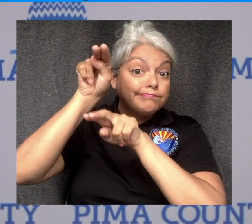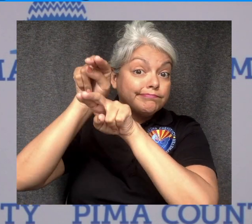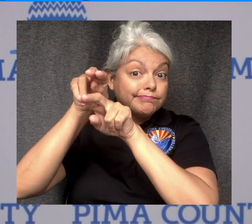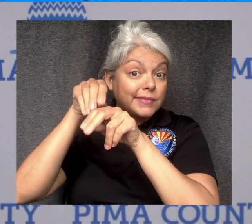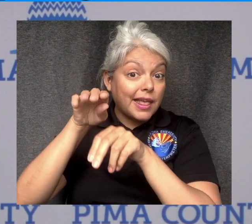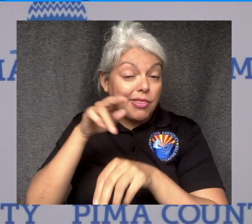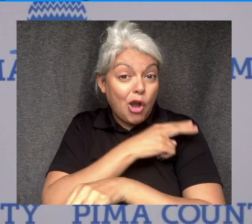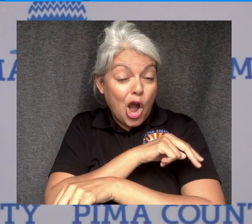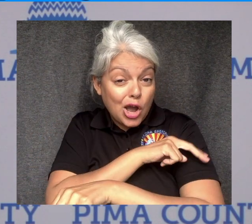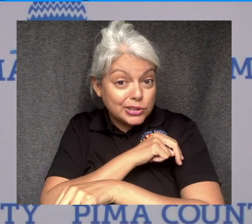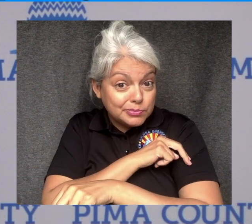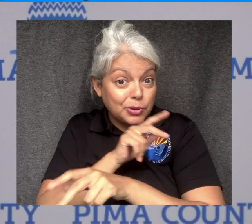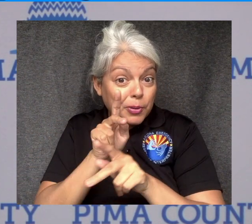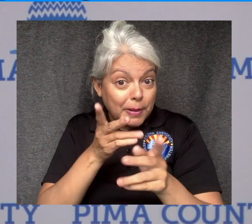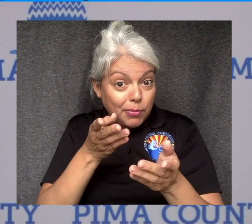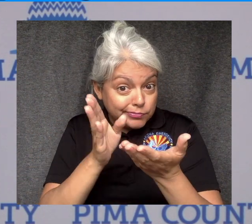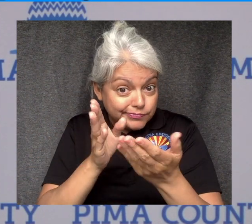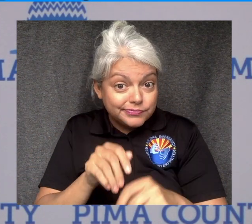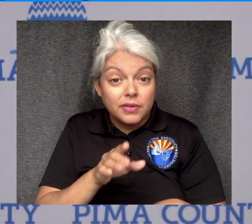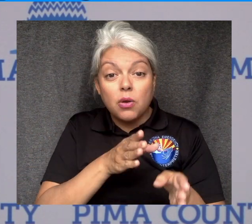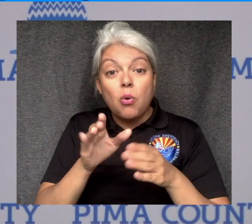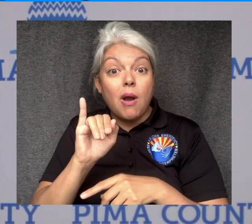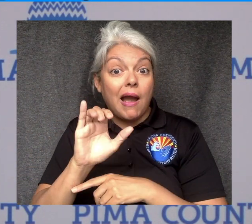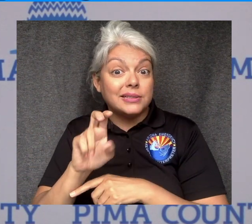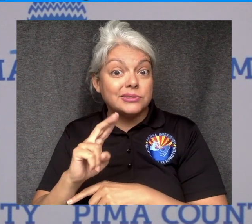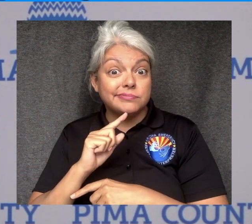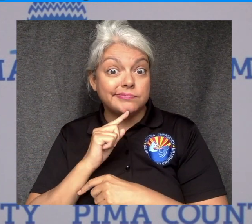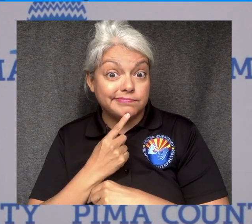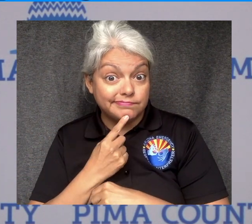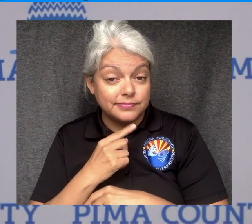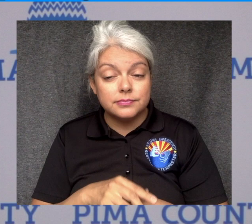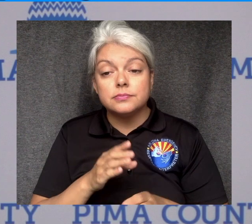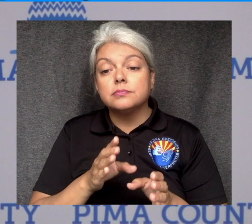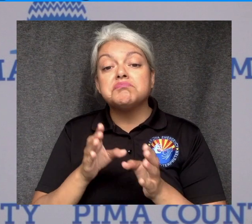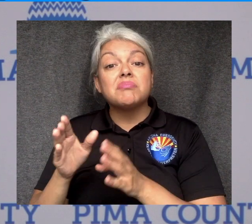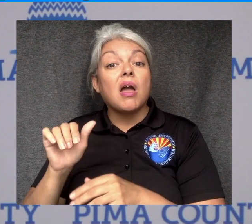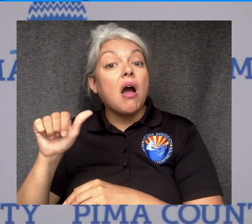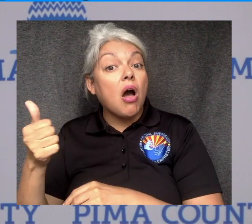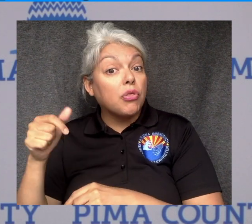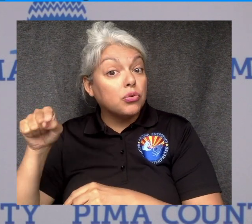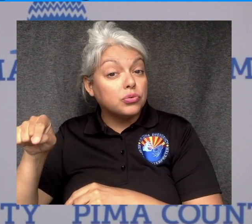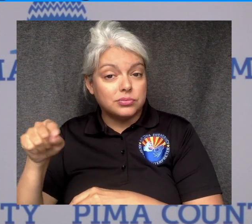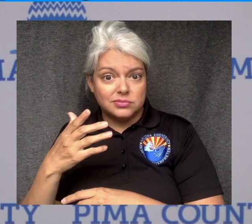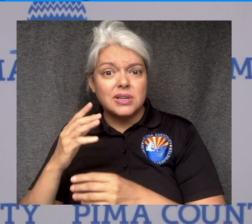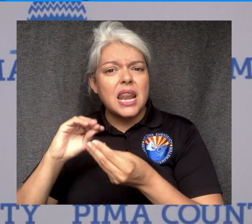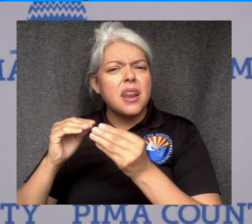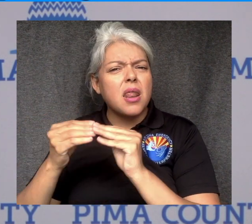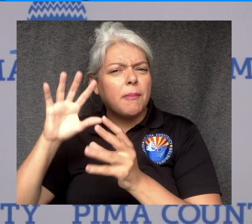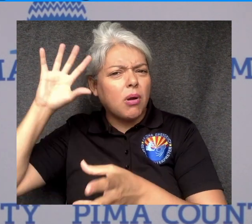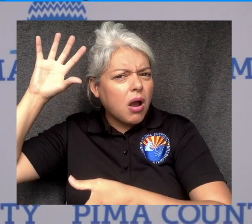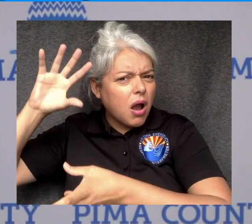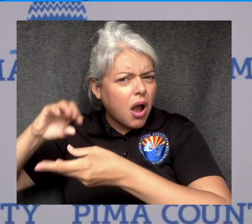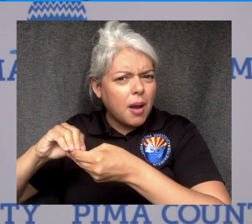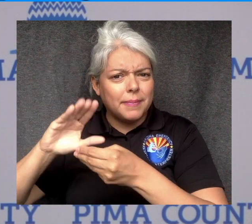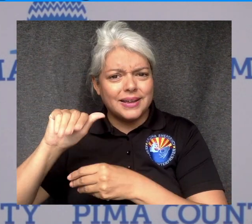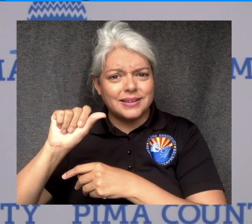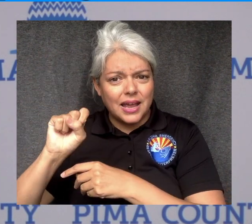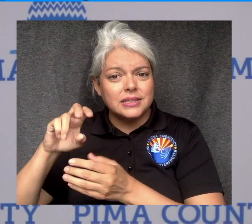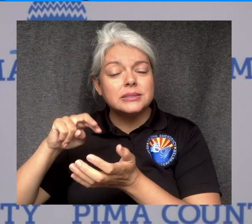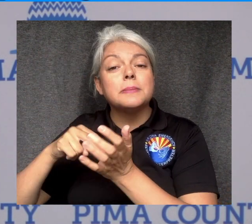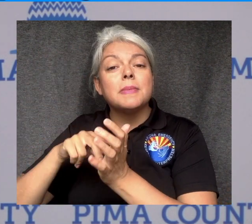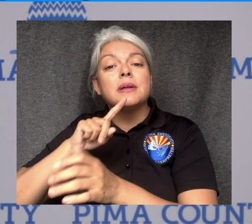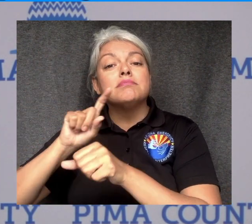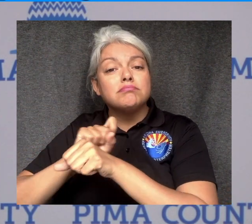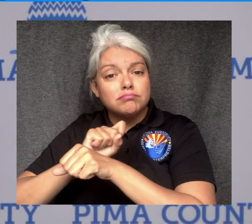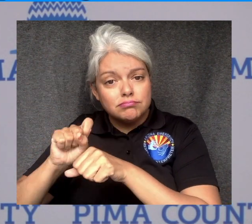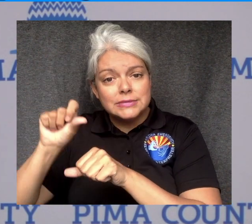the hospitals, including admissions and ICUs. And third is the number of cases. These are reported cases that have been proven